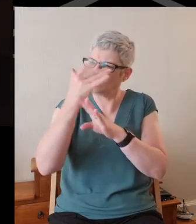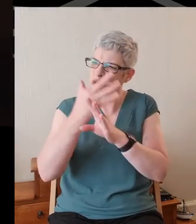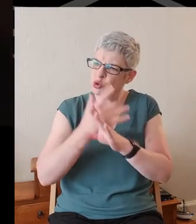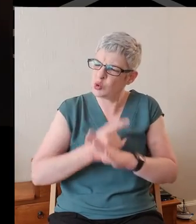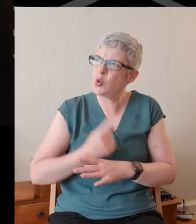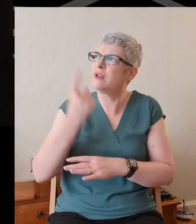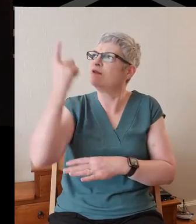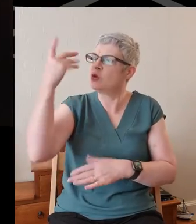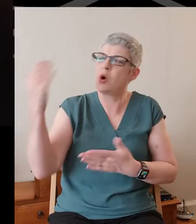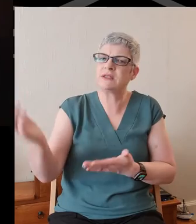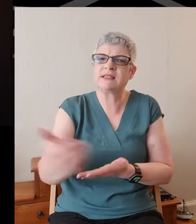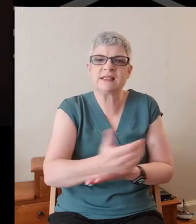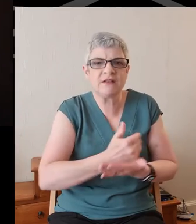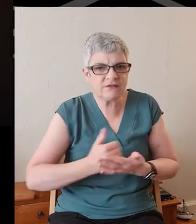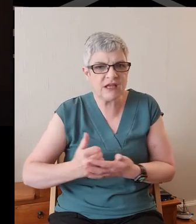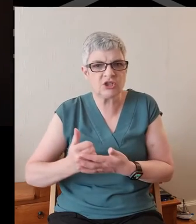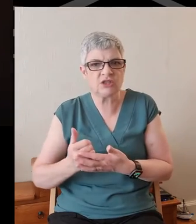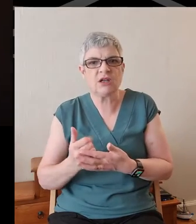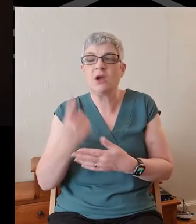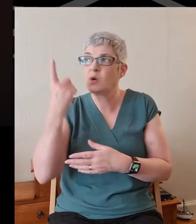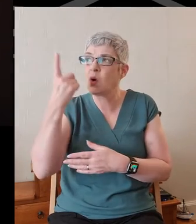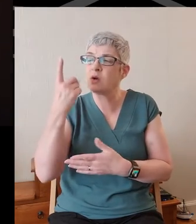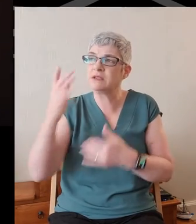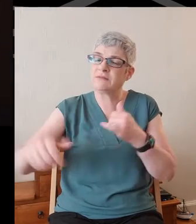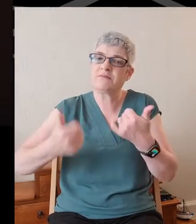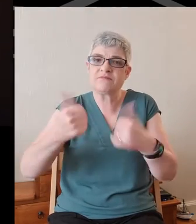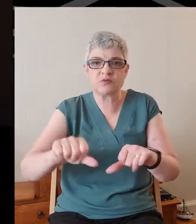God's salvation and God's ultimate triumph.